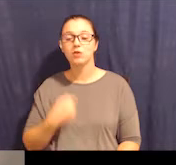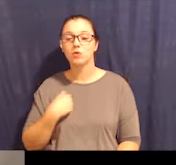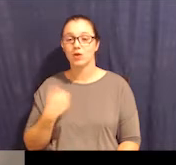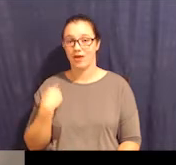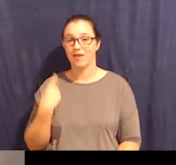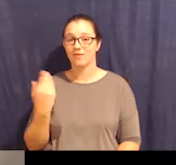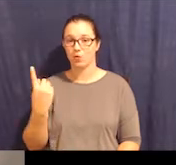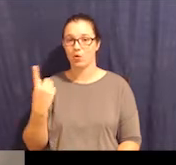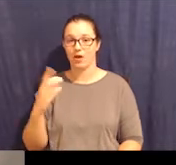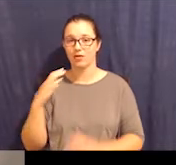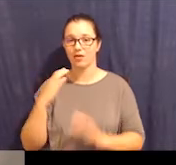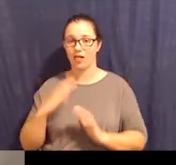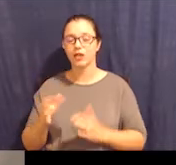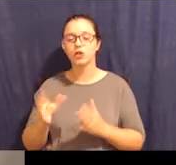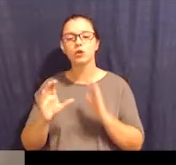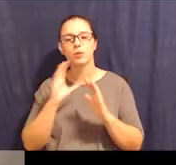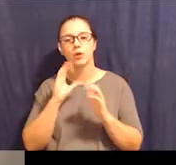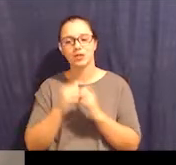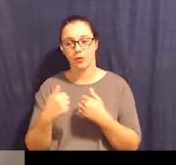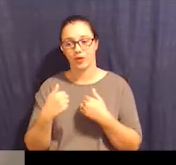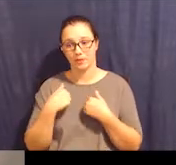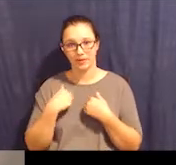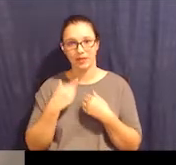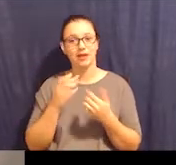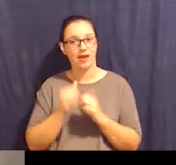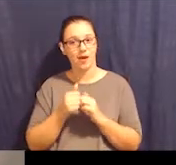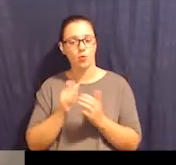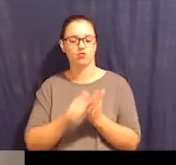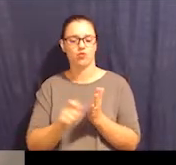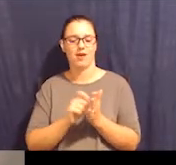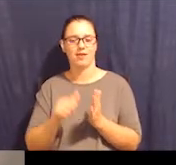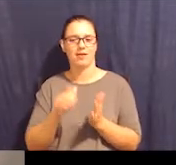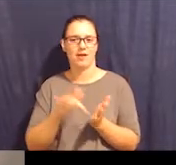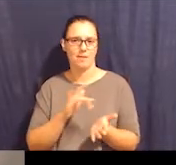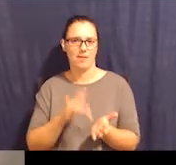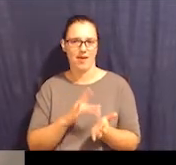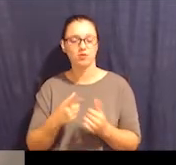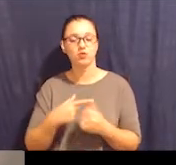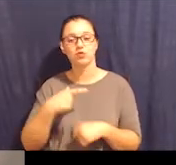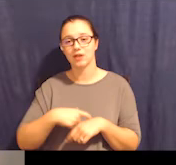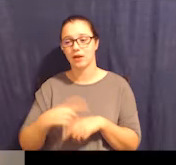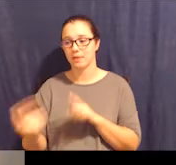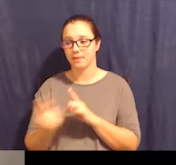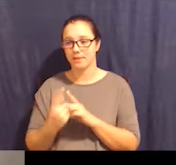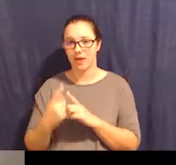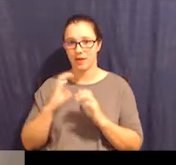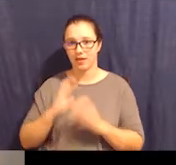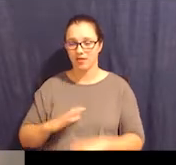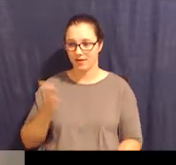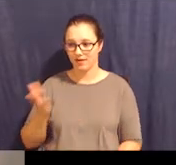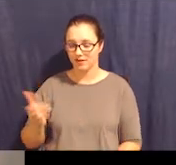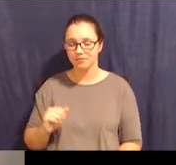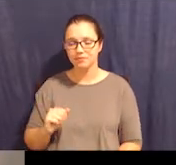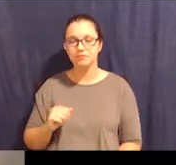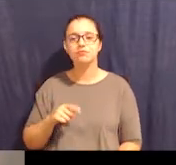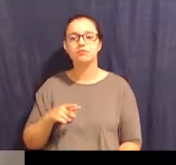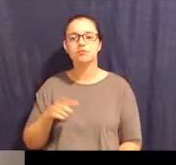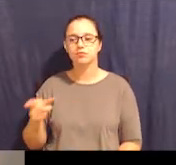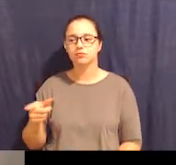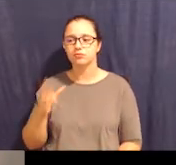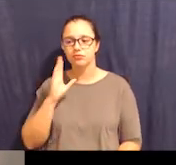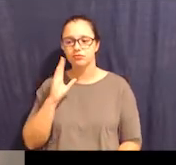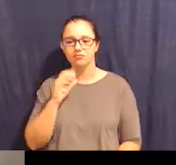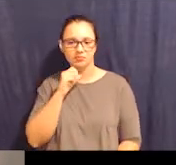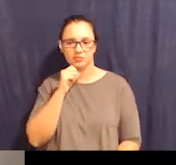iPad. So the first time that I met my client, she would just, was not super interested in talking to me, was mostly